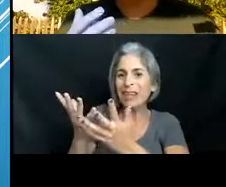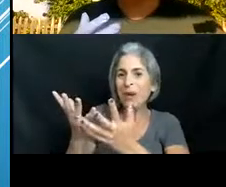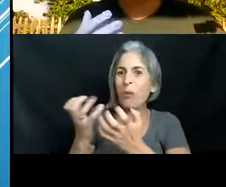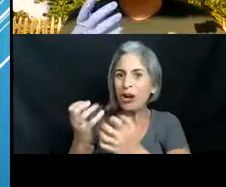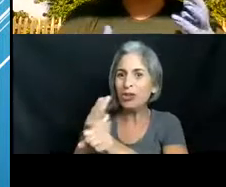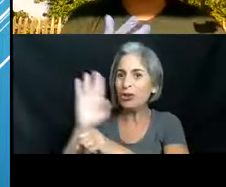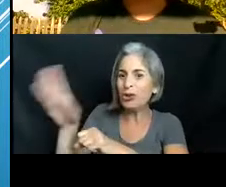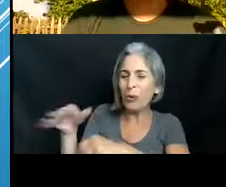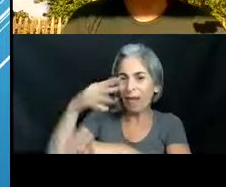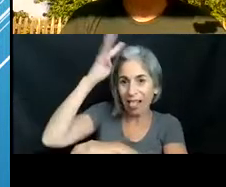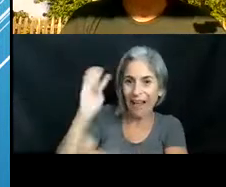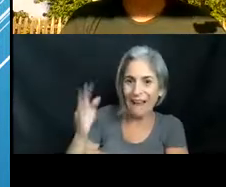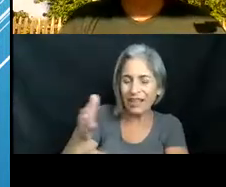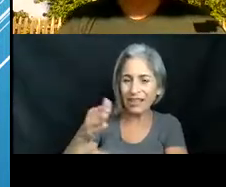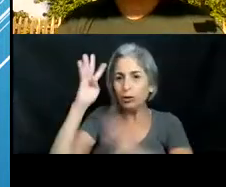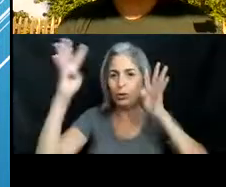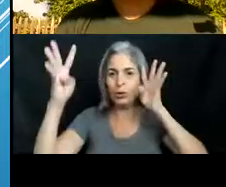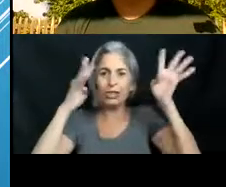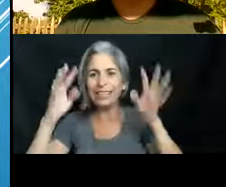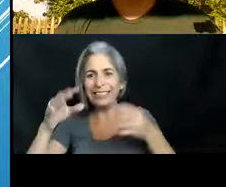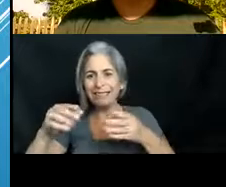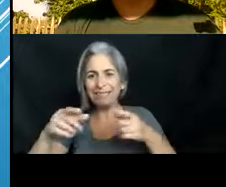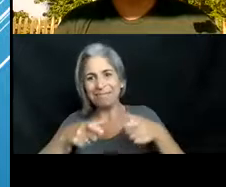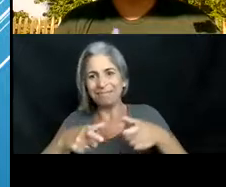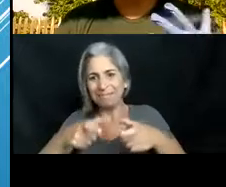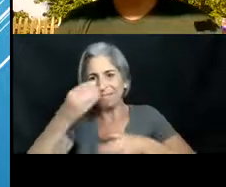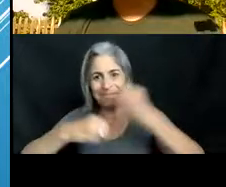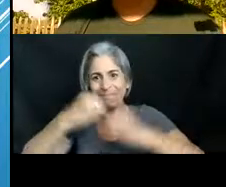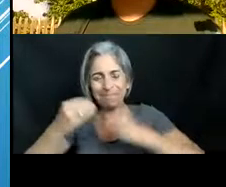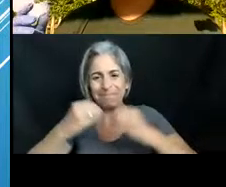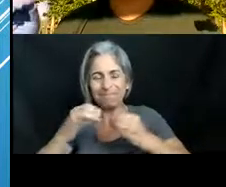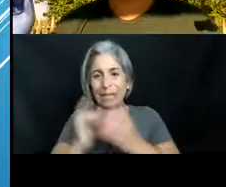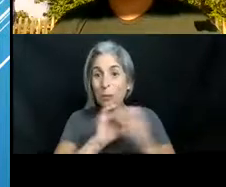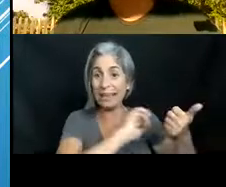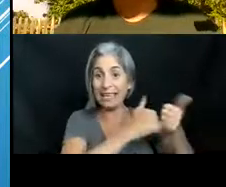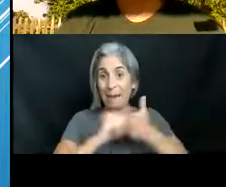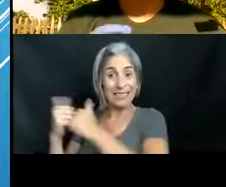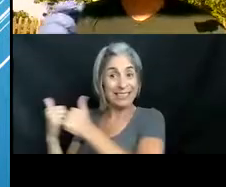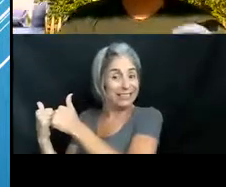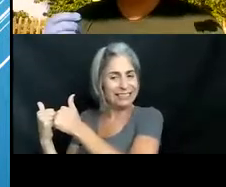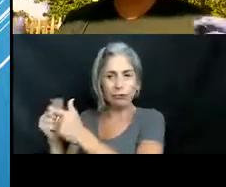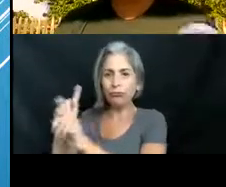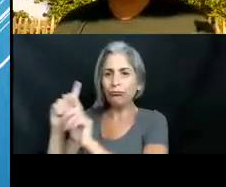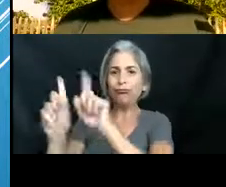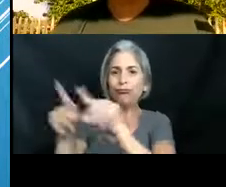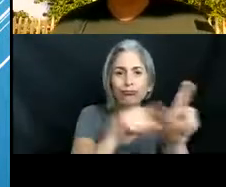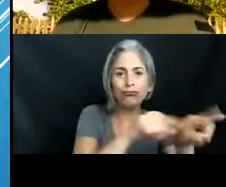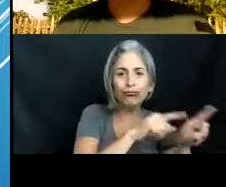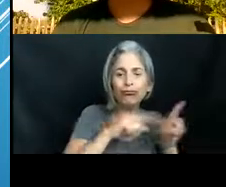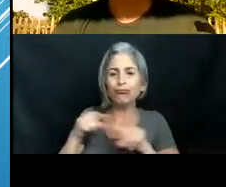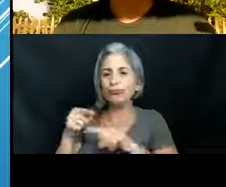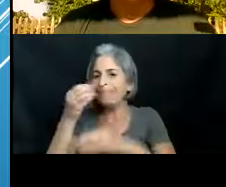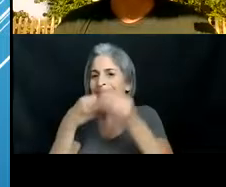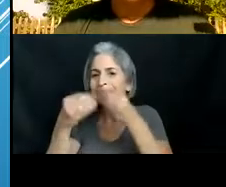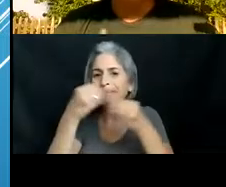to create a special dish that they thought of, and it'll be a food competition where everyone can go around and sample little pieces from